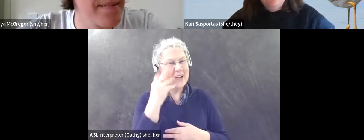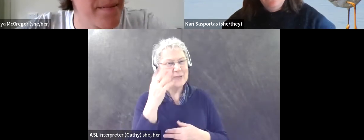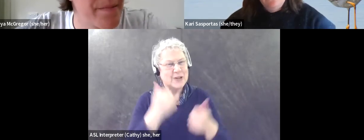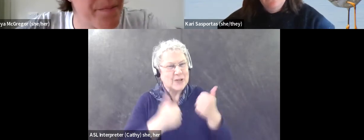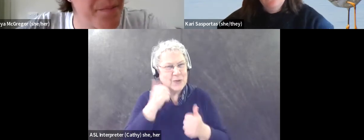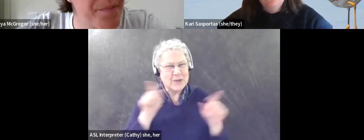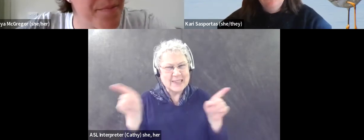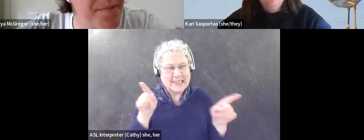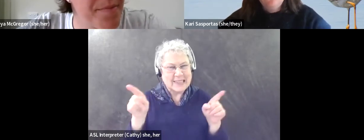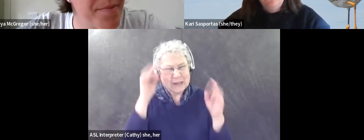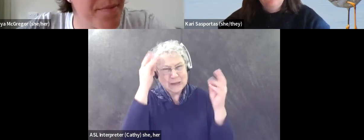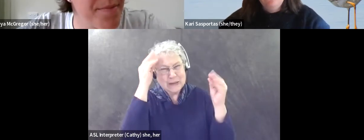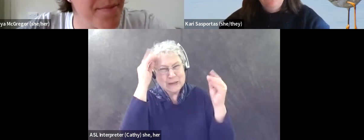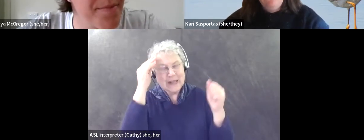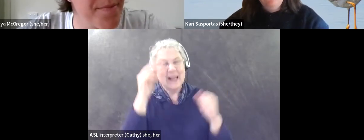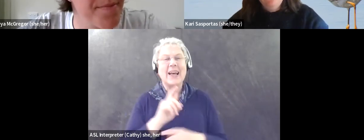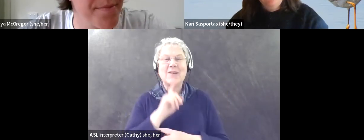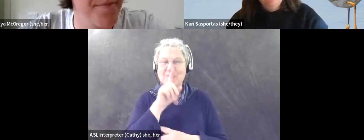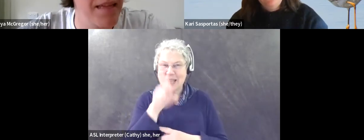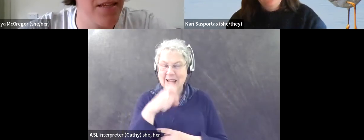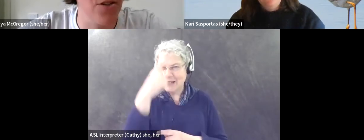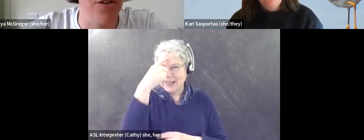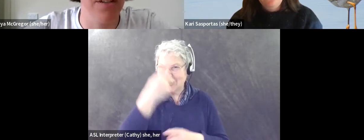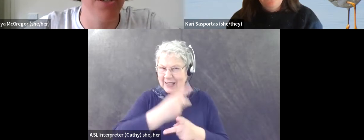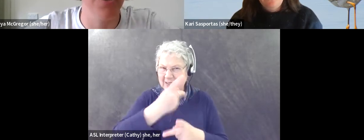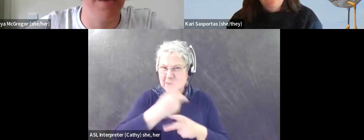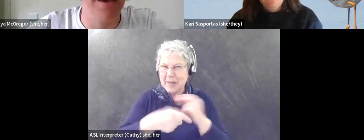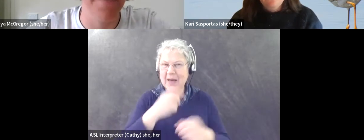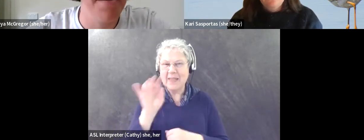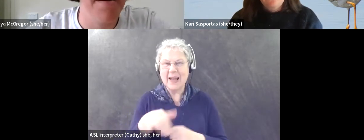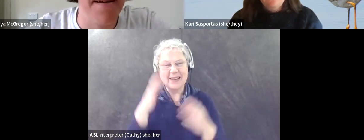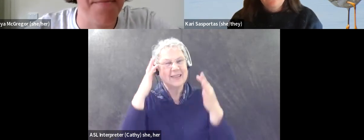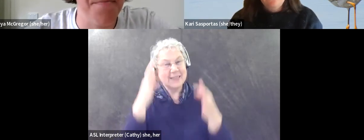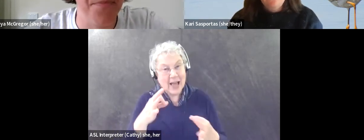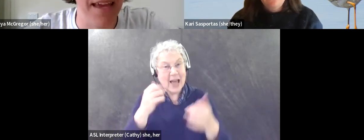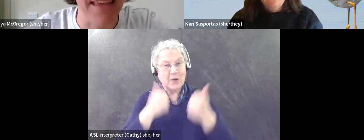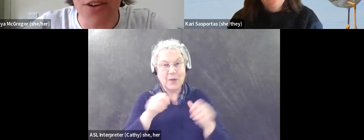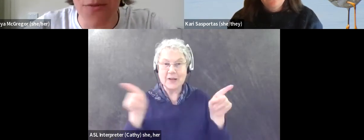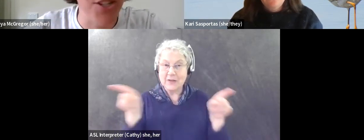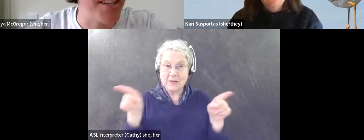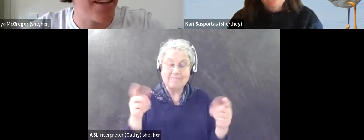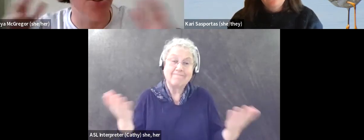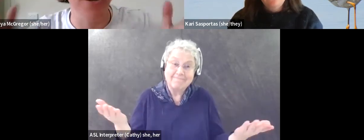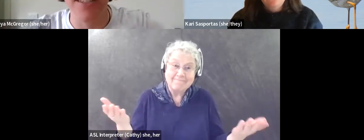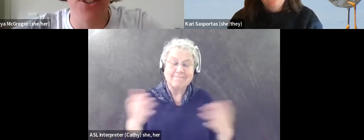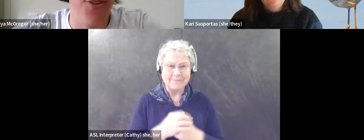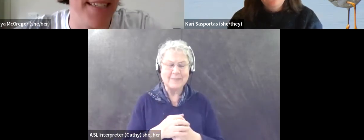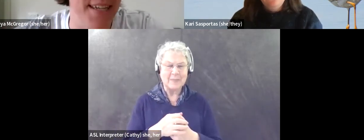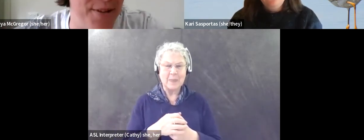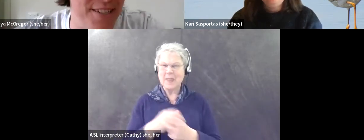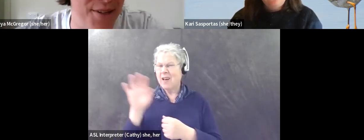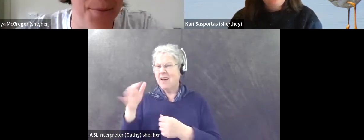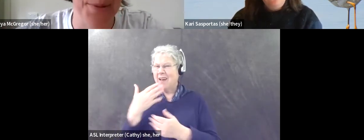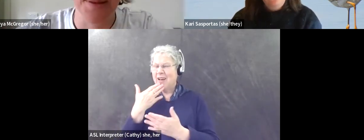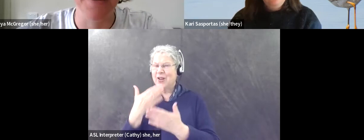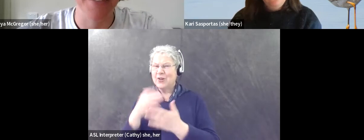that, that is really a treat off for me. Sure. Sure. Yeah. Um, and thank you for mentioning that noise too. That's